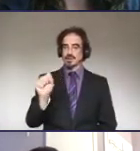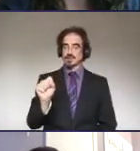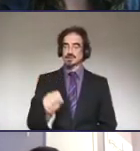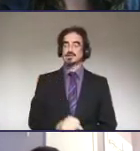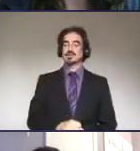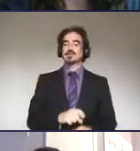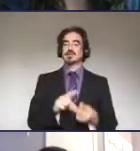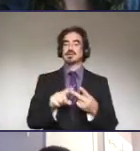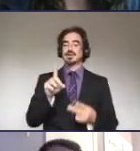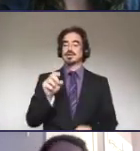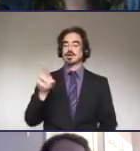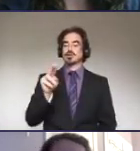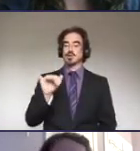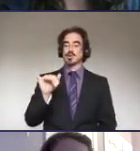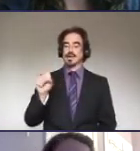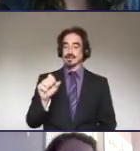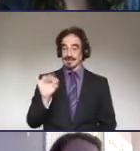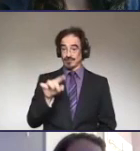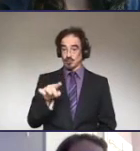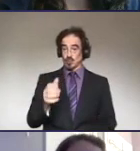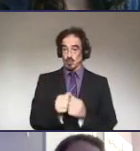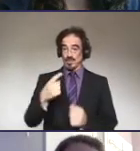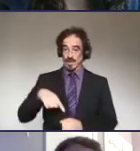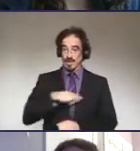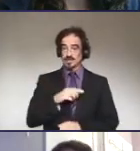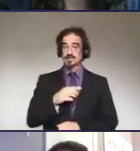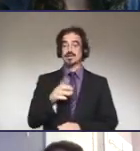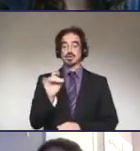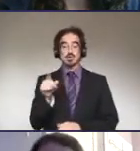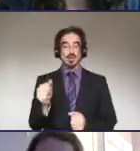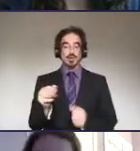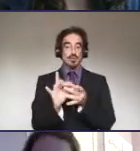Dr. Noyes, if you are with us, would you like to say a few words?